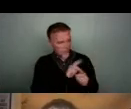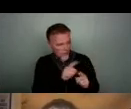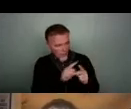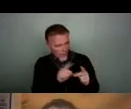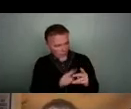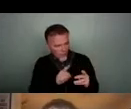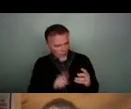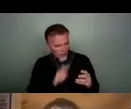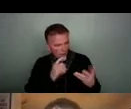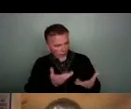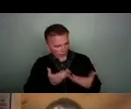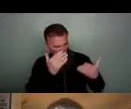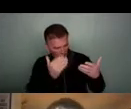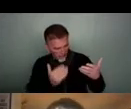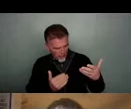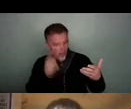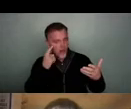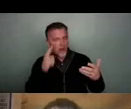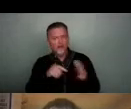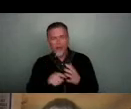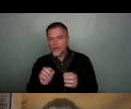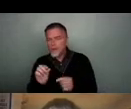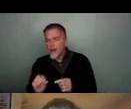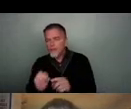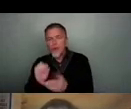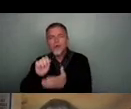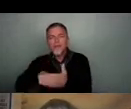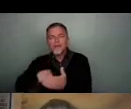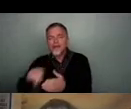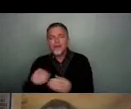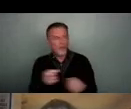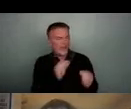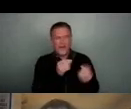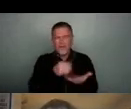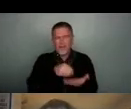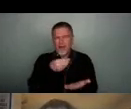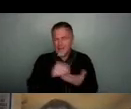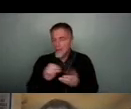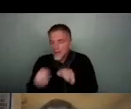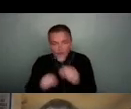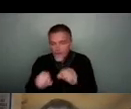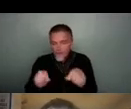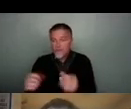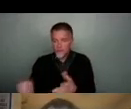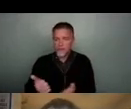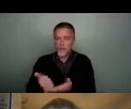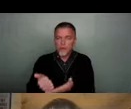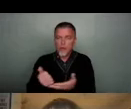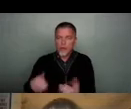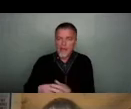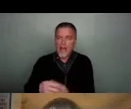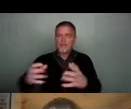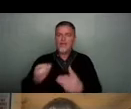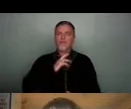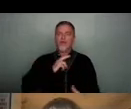and then we we tried to micro commission where we could with the little money that we had and going a long way to support and amplify voices that